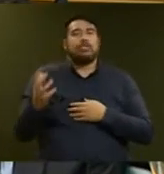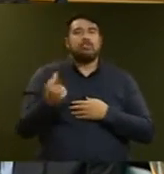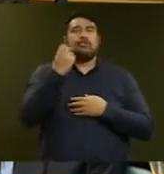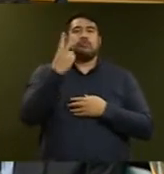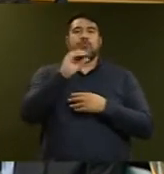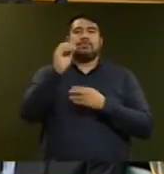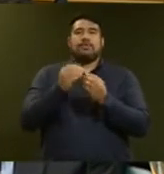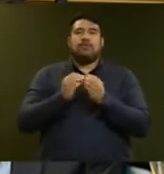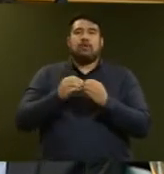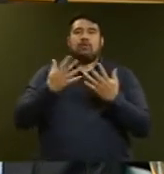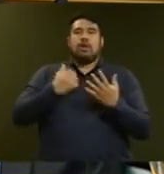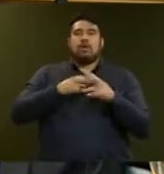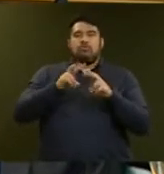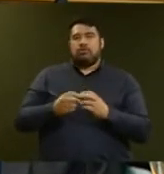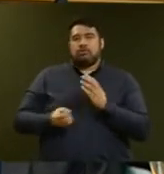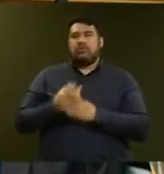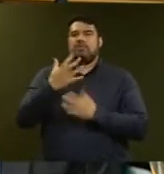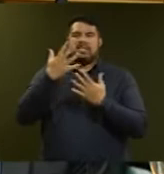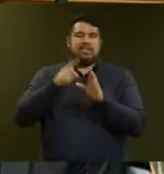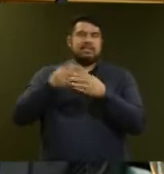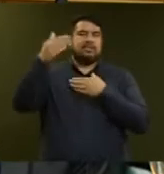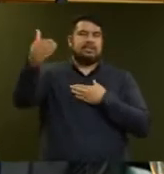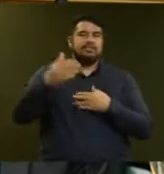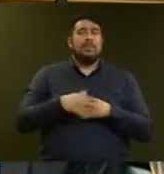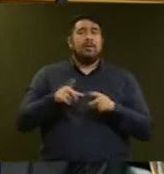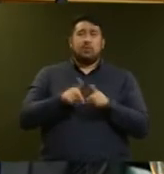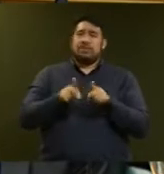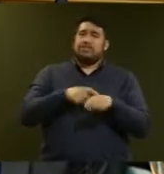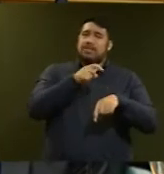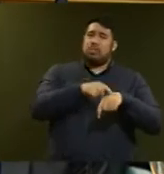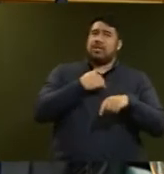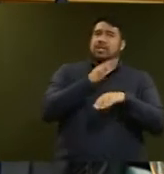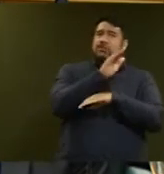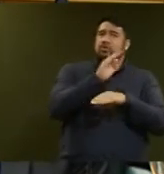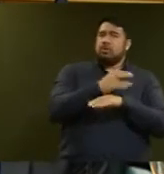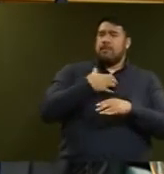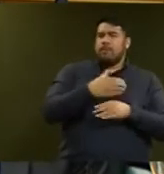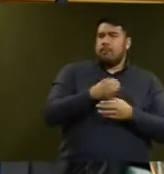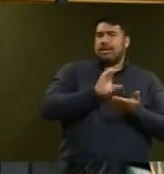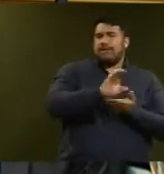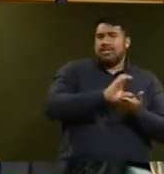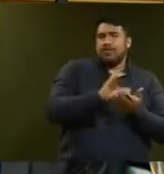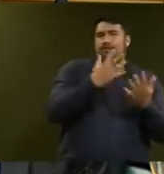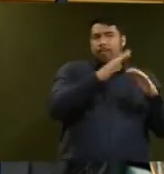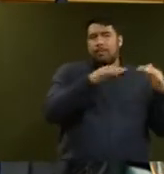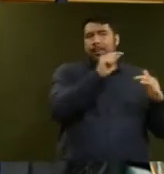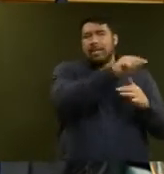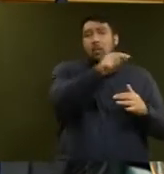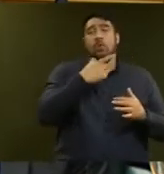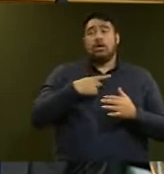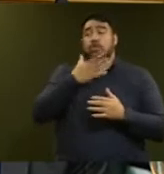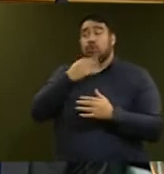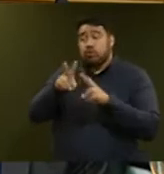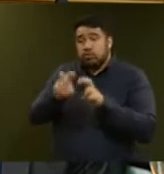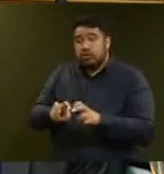decade. Further public investment in the future will be needed if we are going to use research, science and innovation to transform